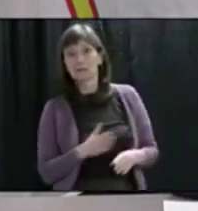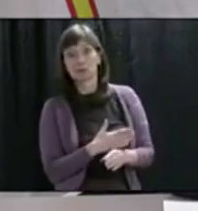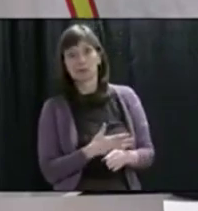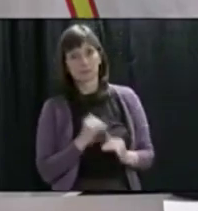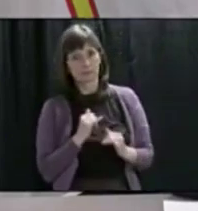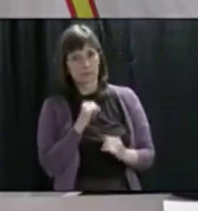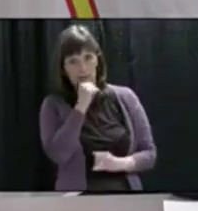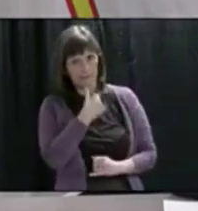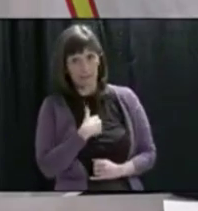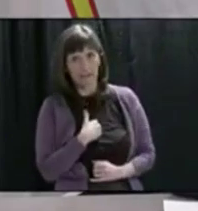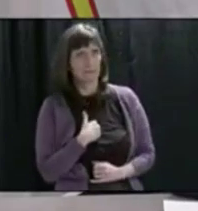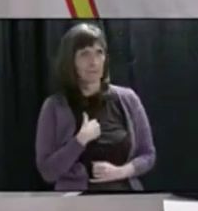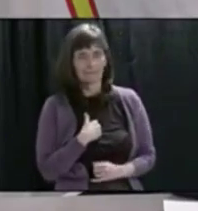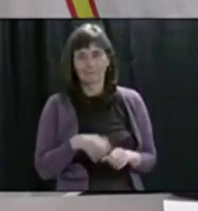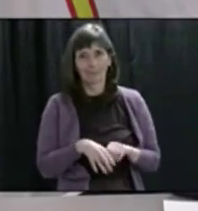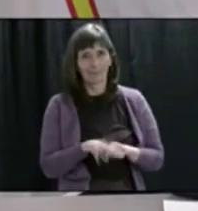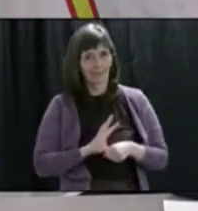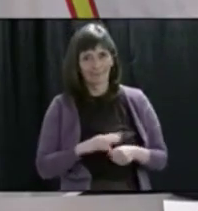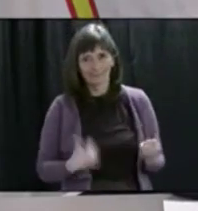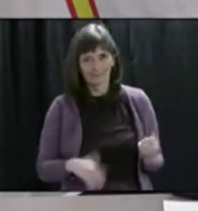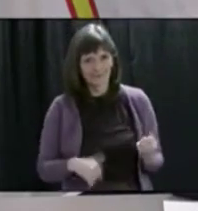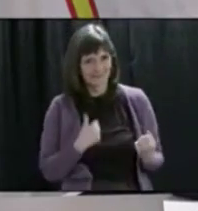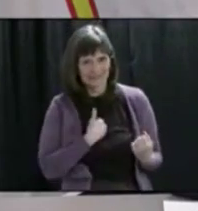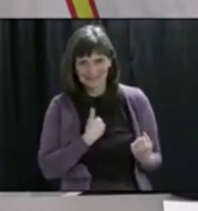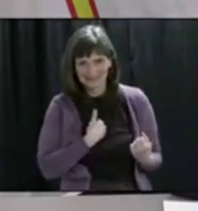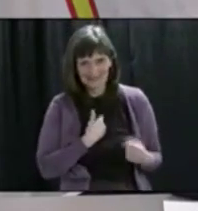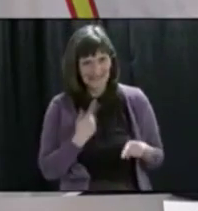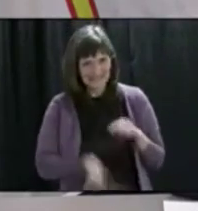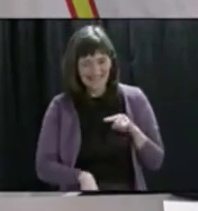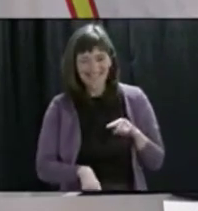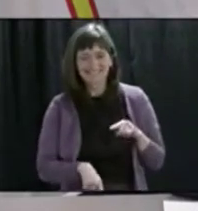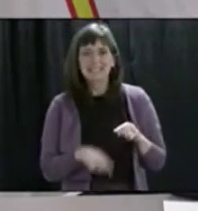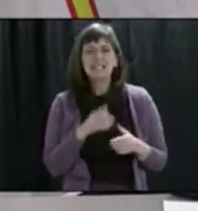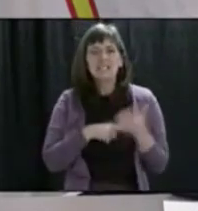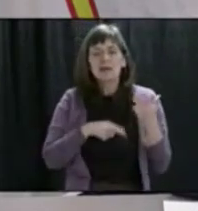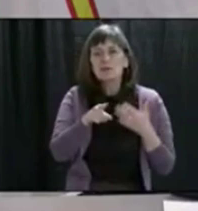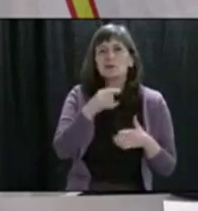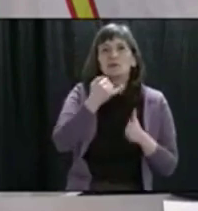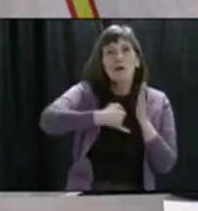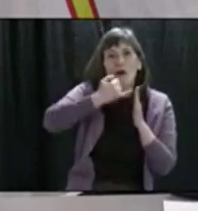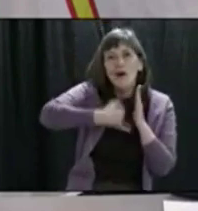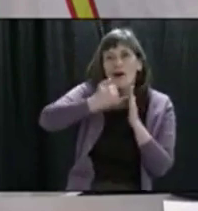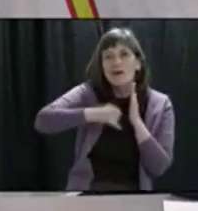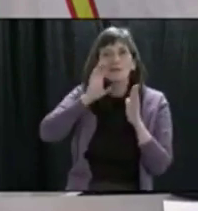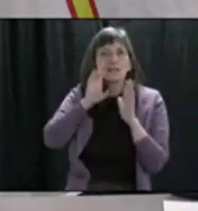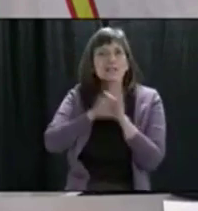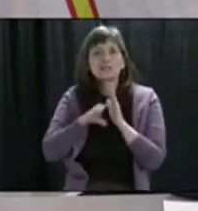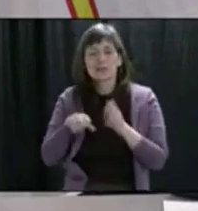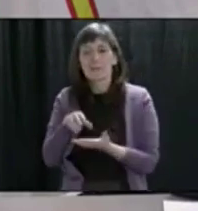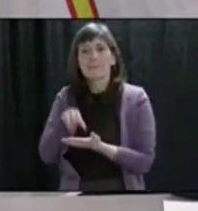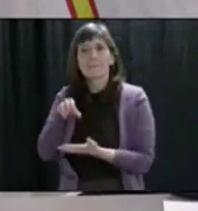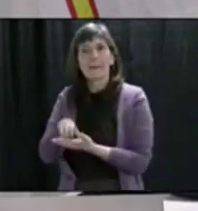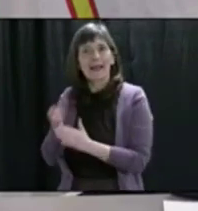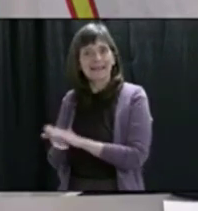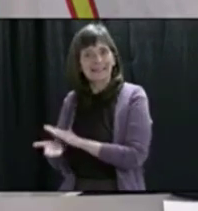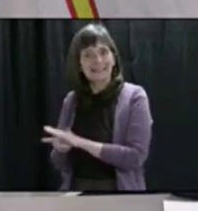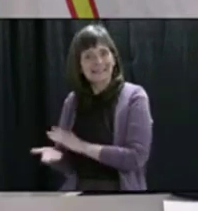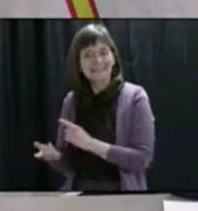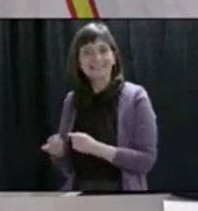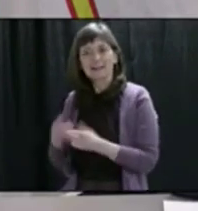could ever do that. I cannot play a musical instrument. Some of you are drawing pictures. You're baking cupcakes. You're painting